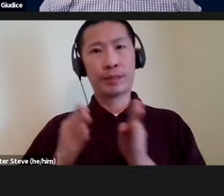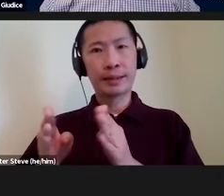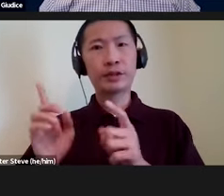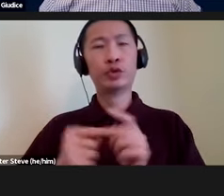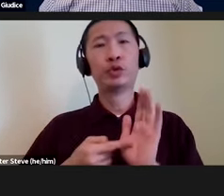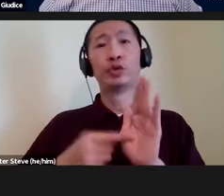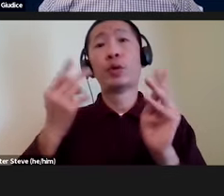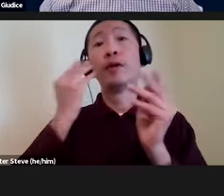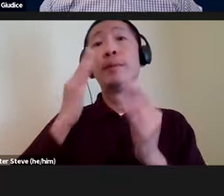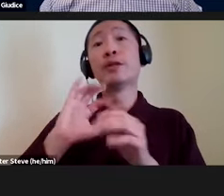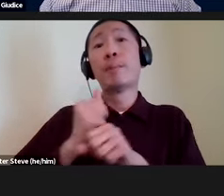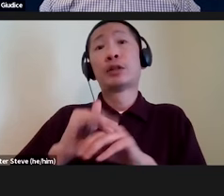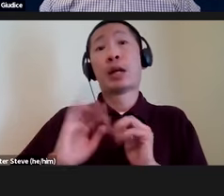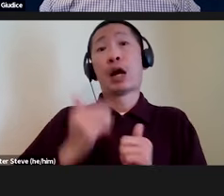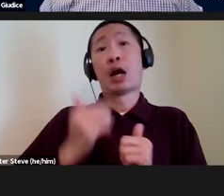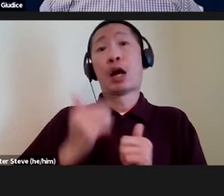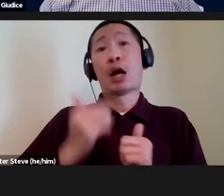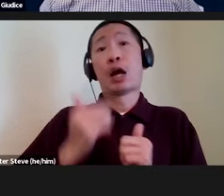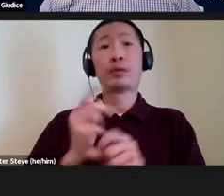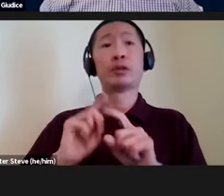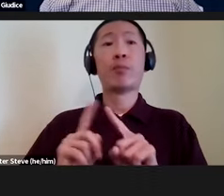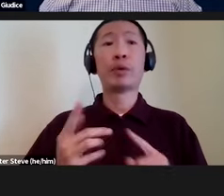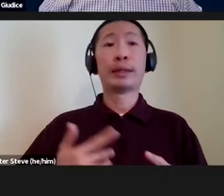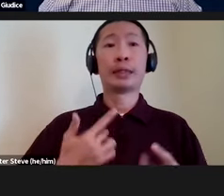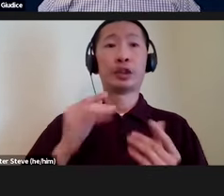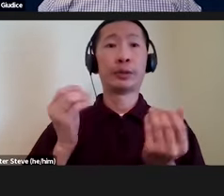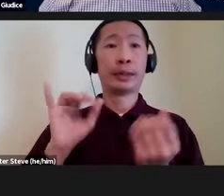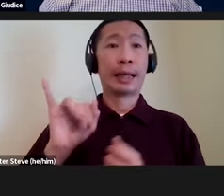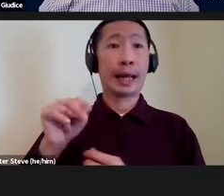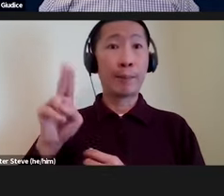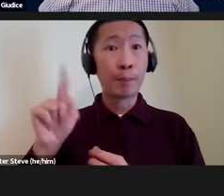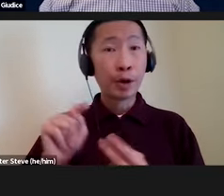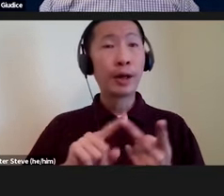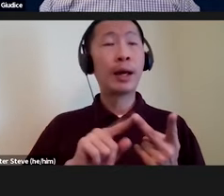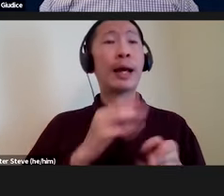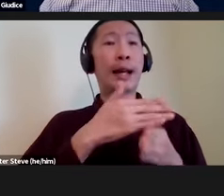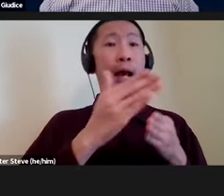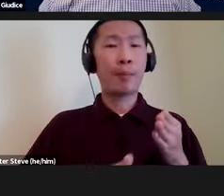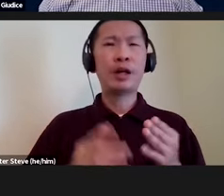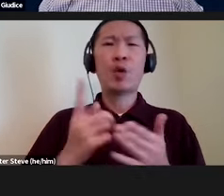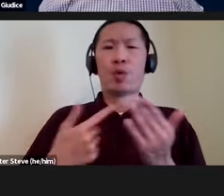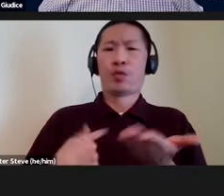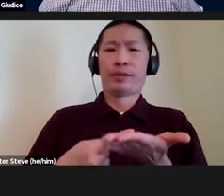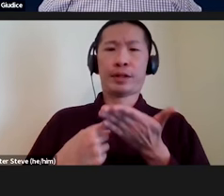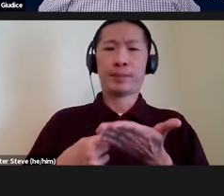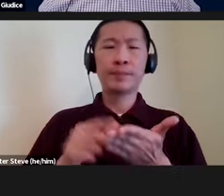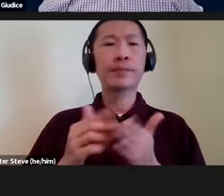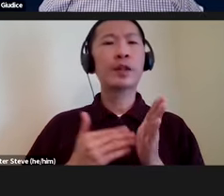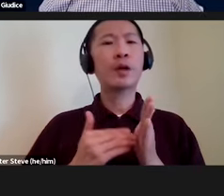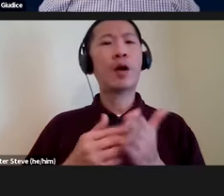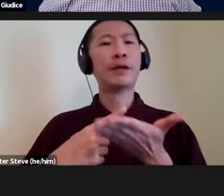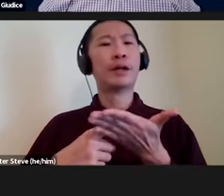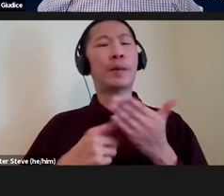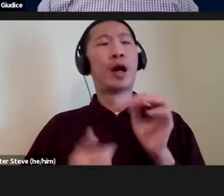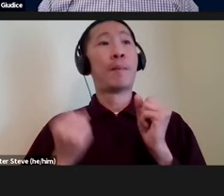based on how the brain uses multisensory input and output, the things that we've talked about. And this is frequently talked about.